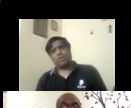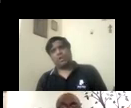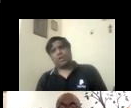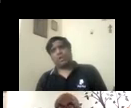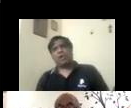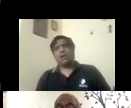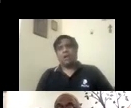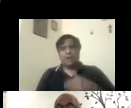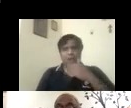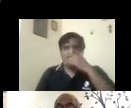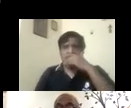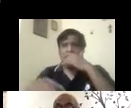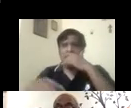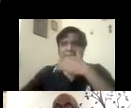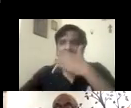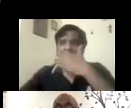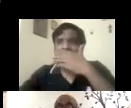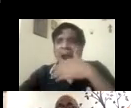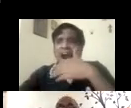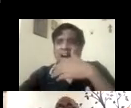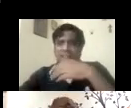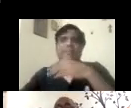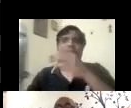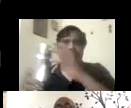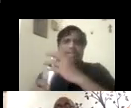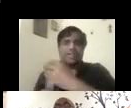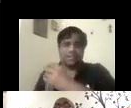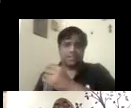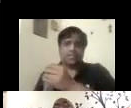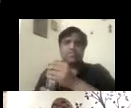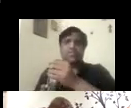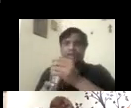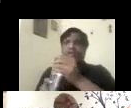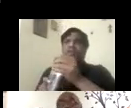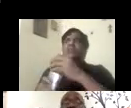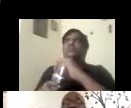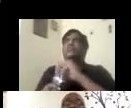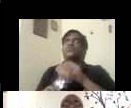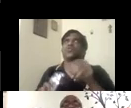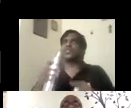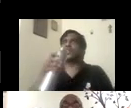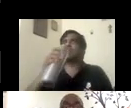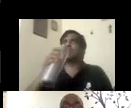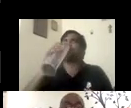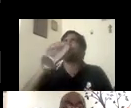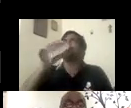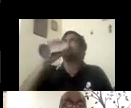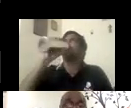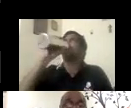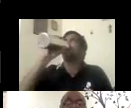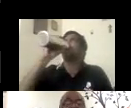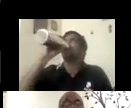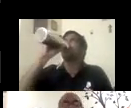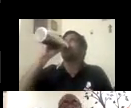personalized experience is missing. That's what I'm saying. Got it. So two things I think you bought.